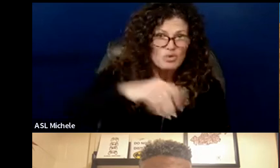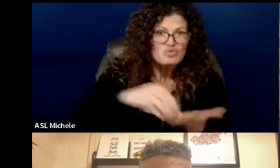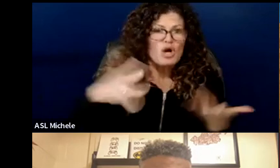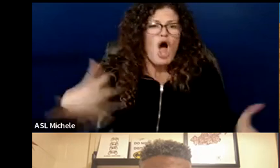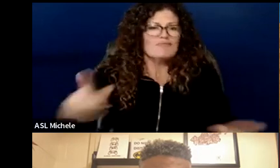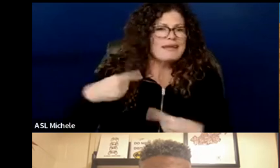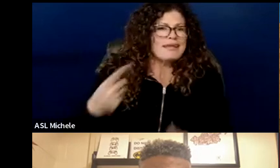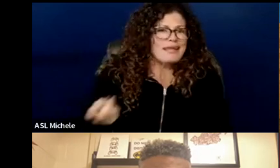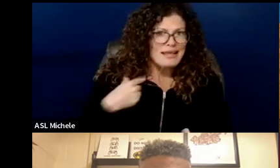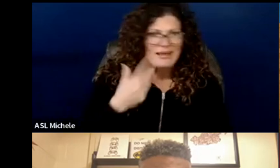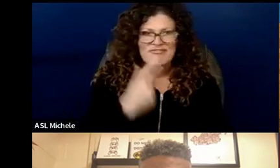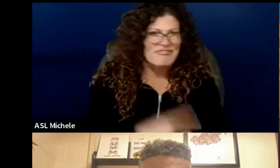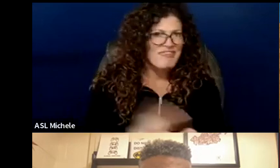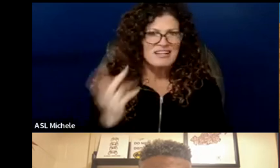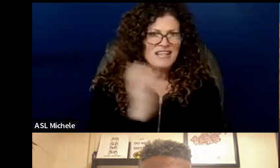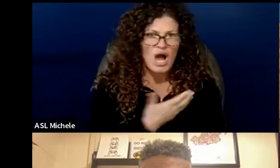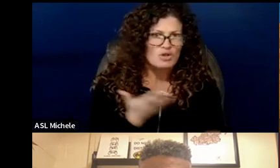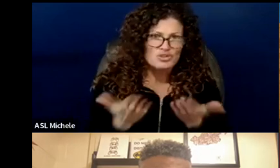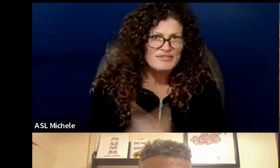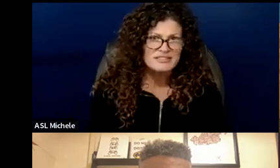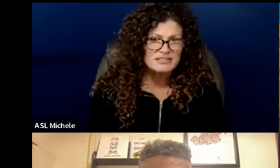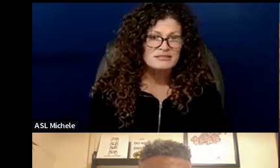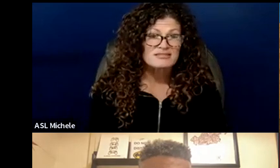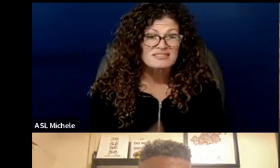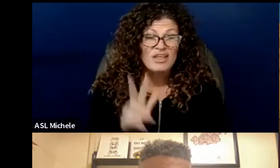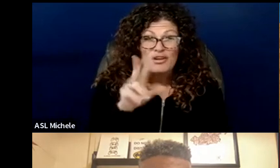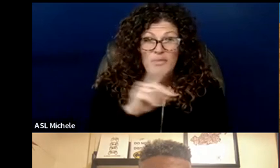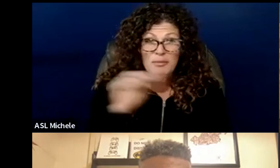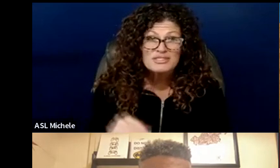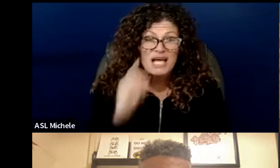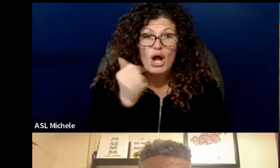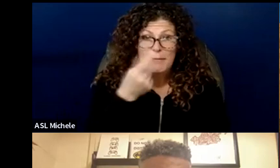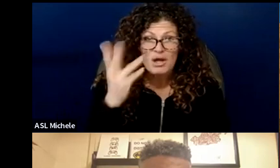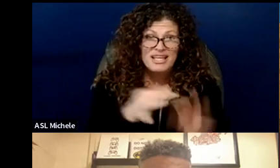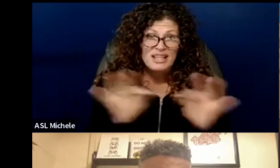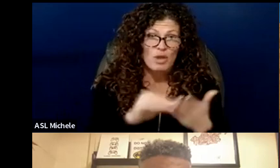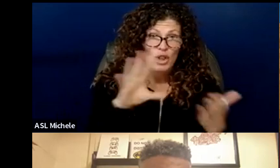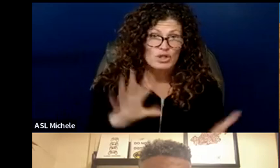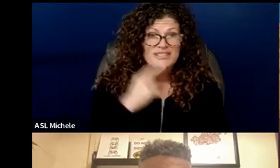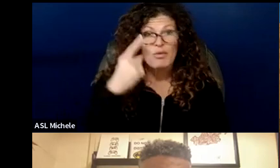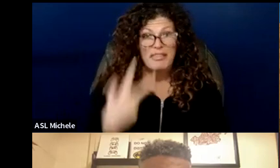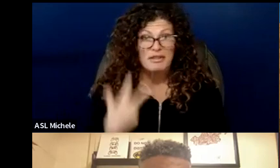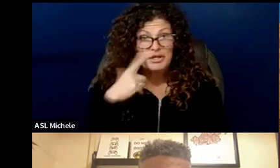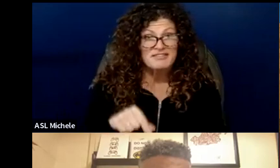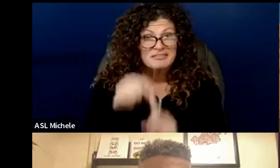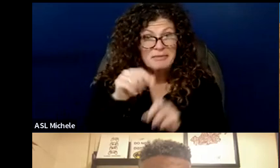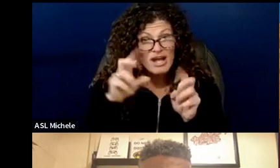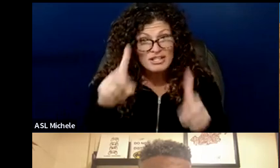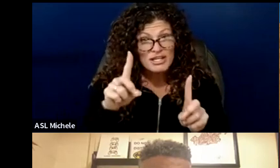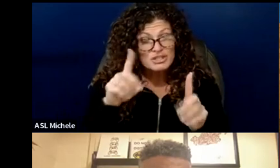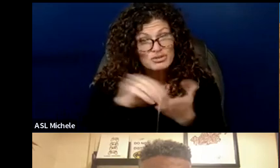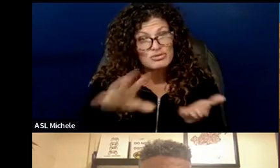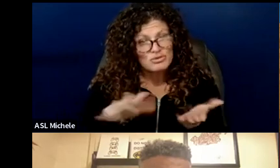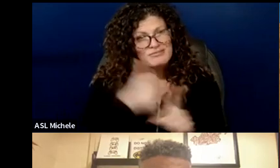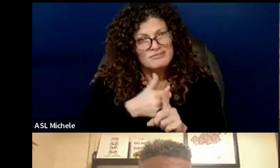too long 31 of bps students are multilingual learners and one-third of special education students are multilingual